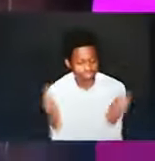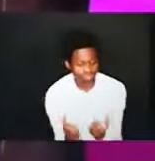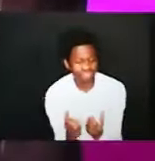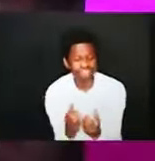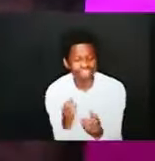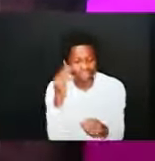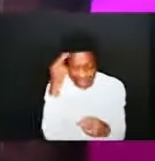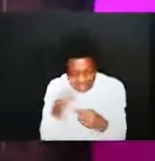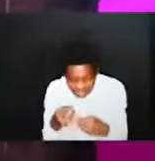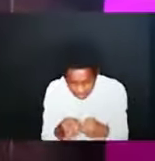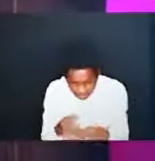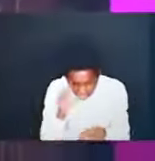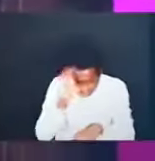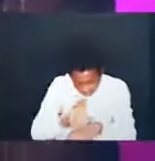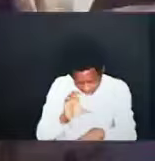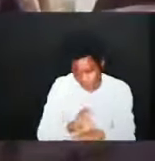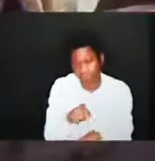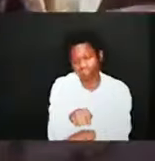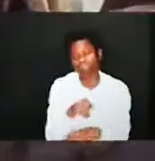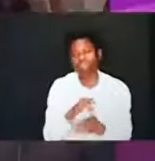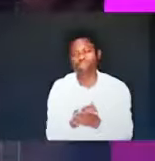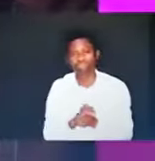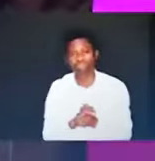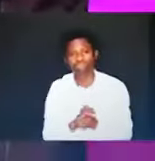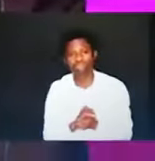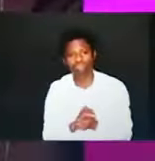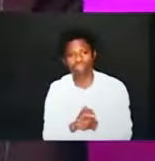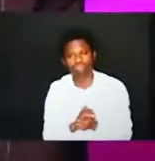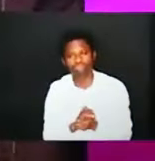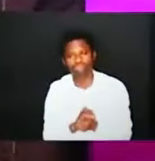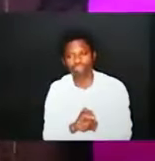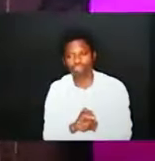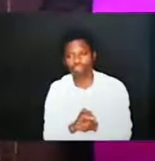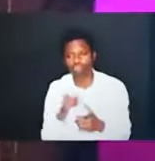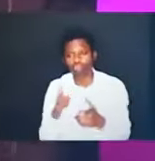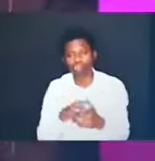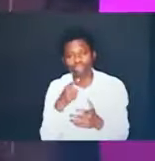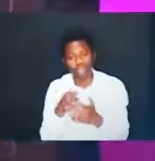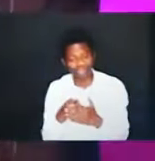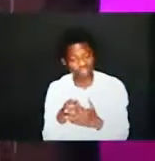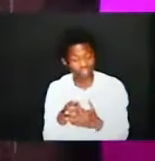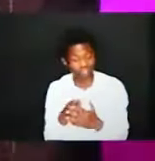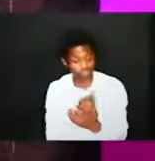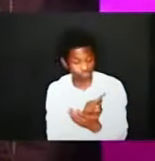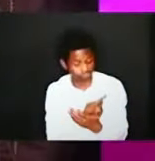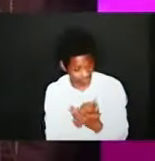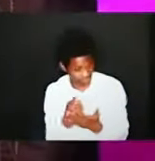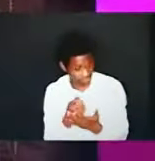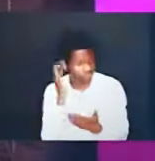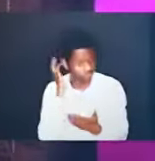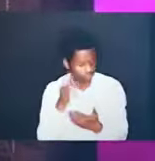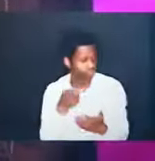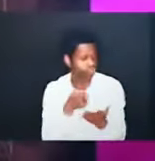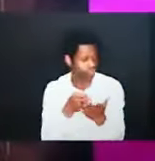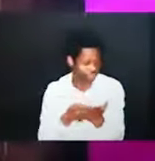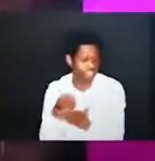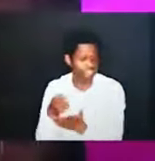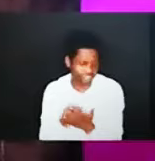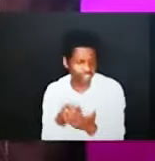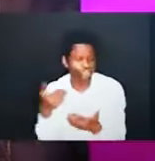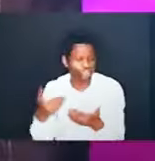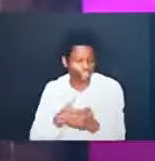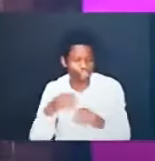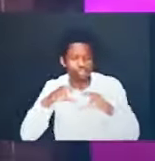so next we give God grants us the grace we will be discussing the new community made up of new